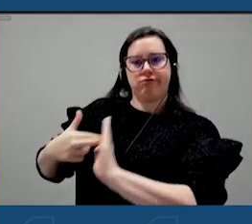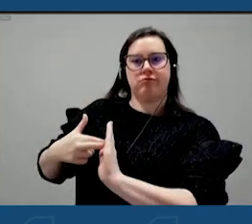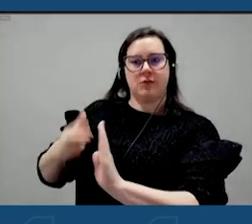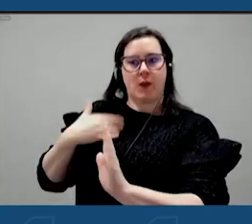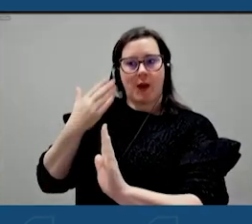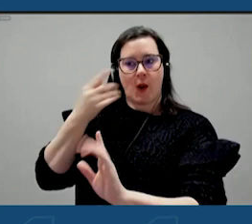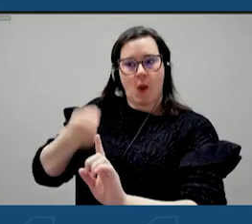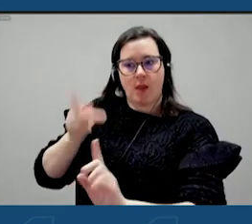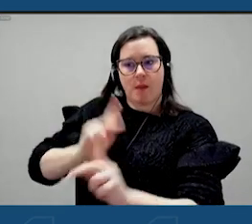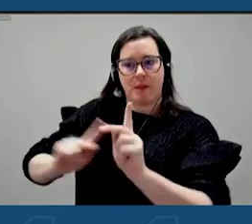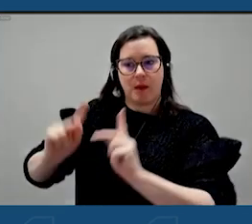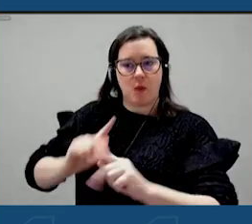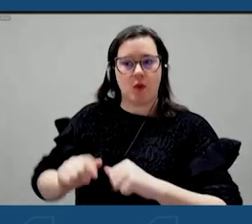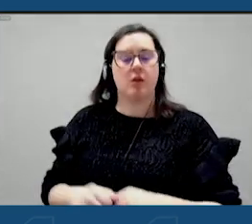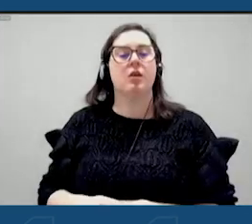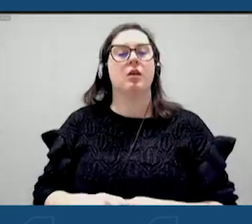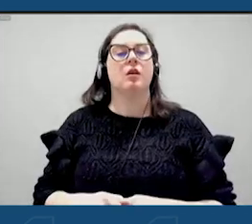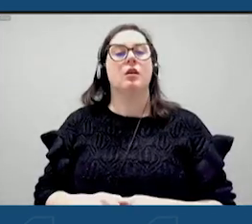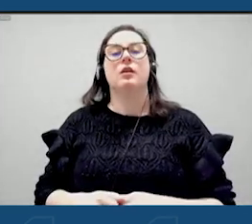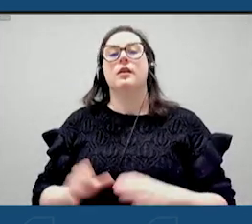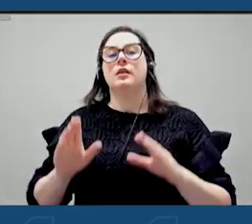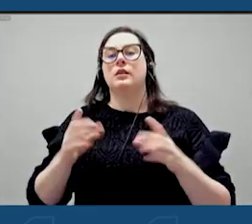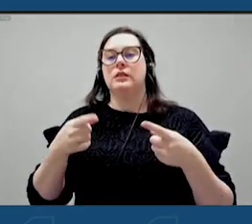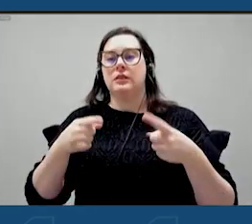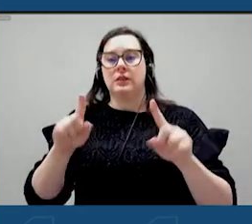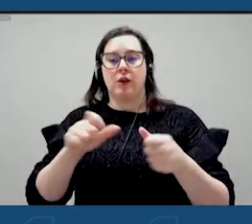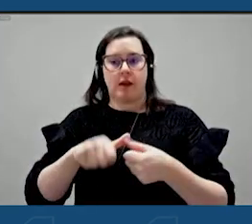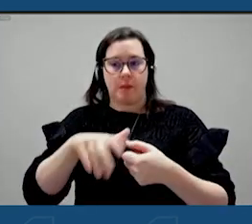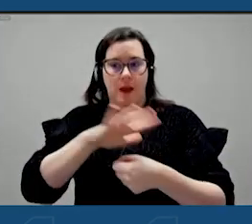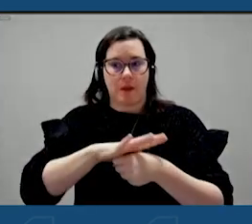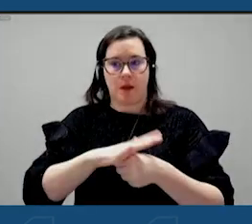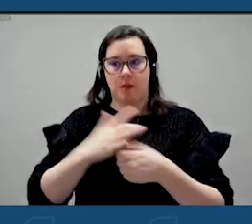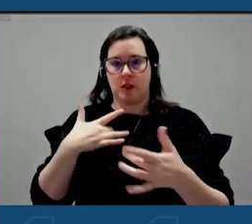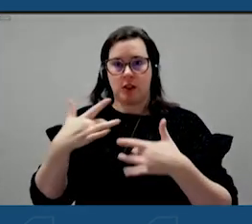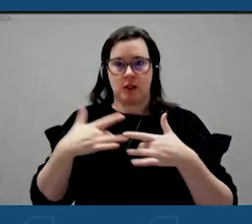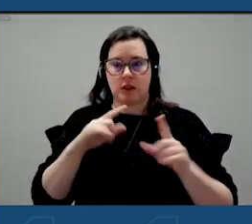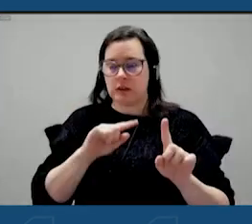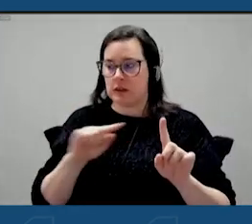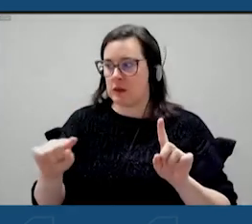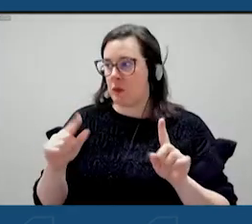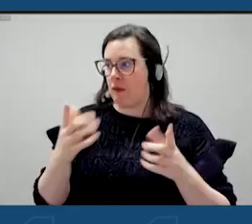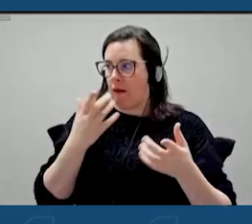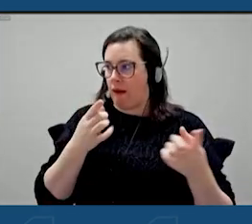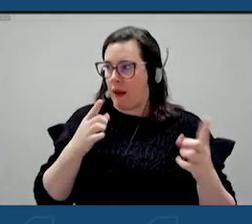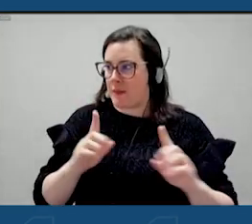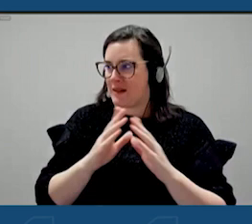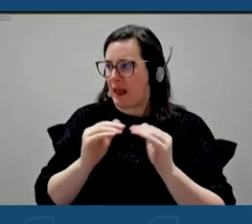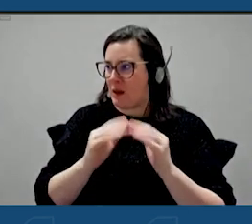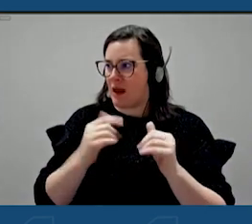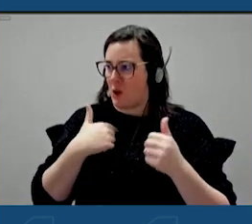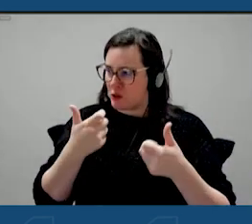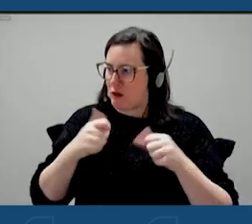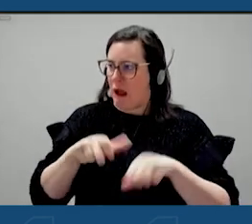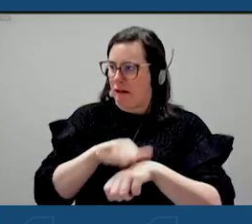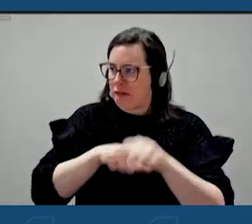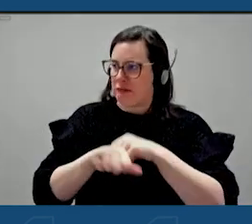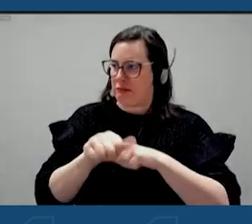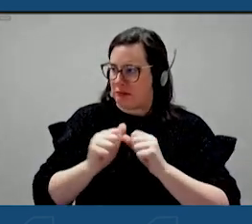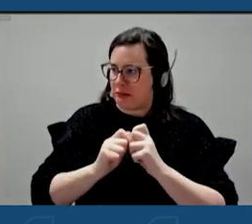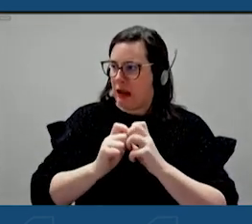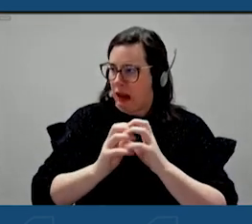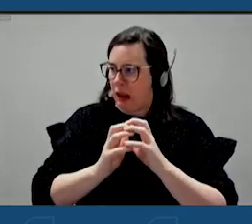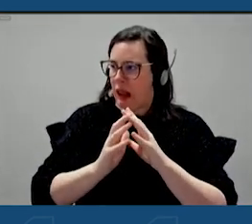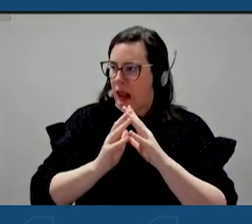especially during the pandemic, you we were very concerned about the viability of the downtown because we had done so much to bring it back. The West Main Street project,